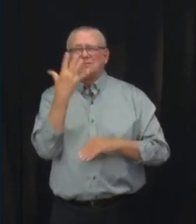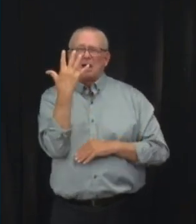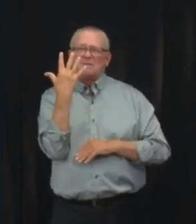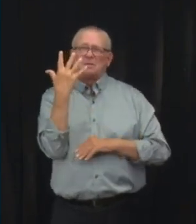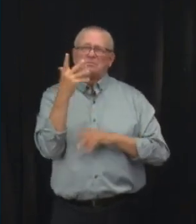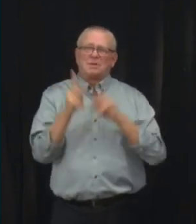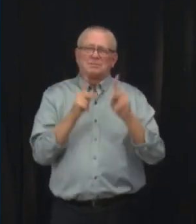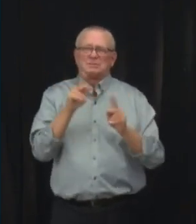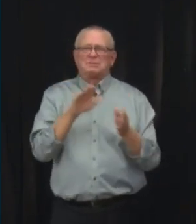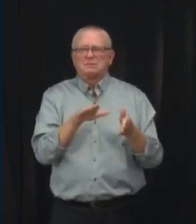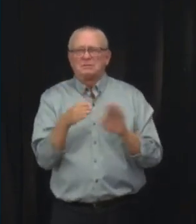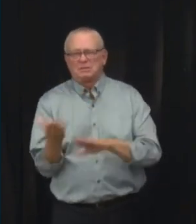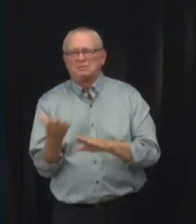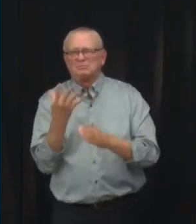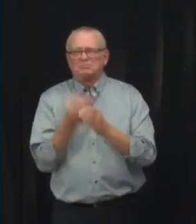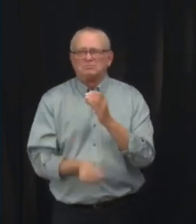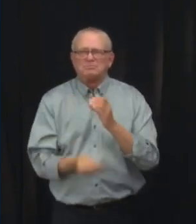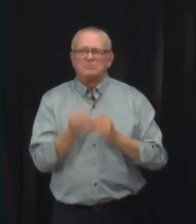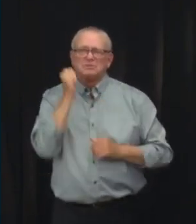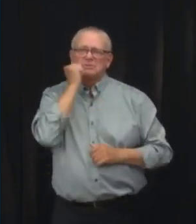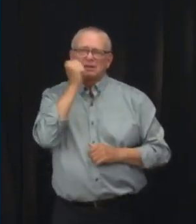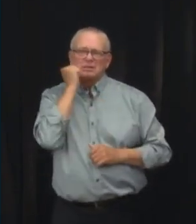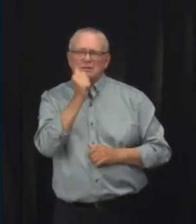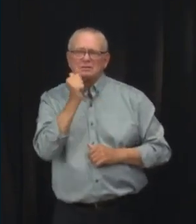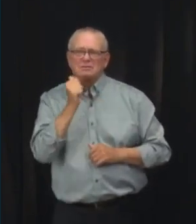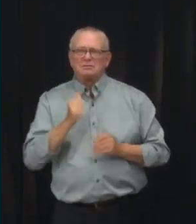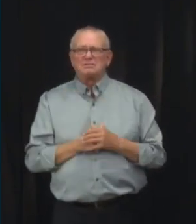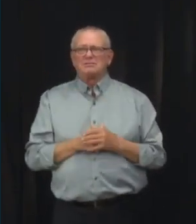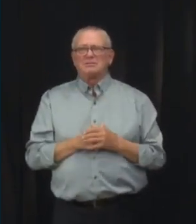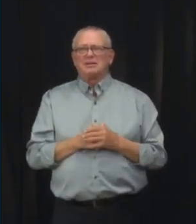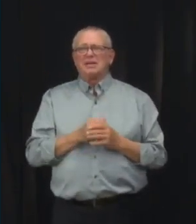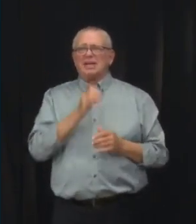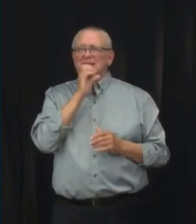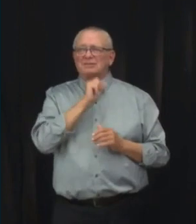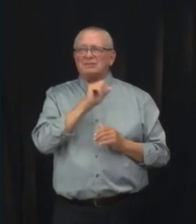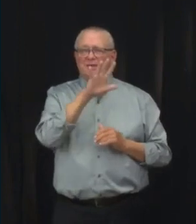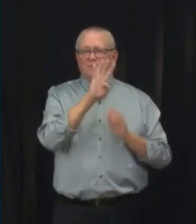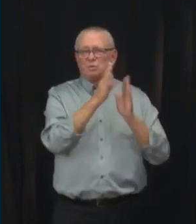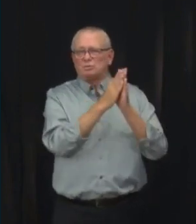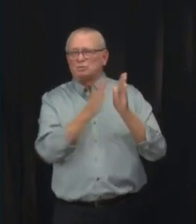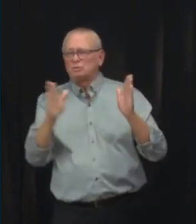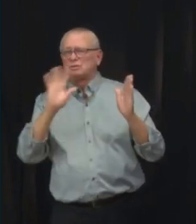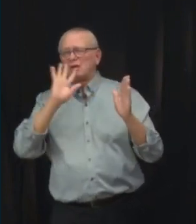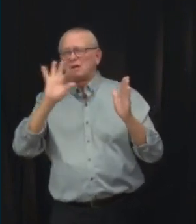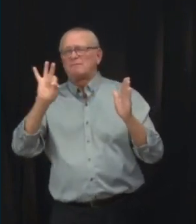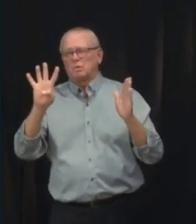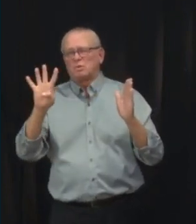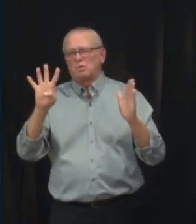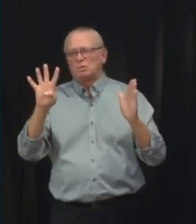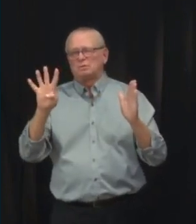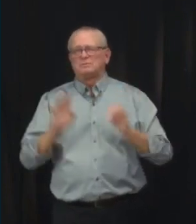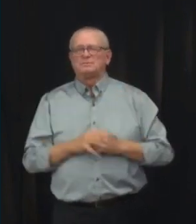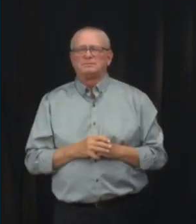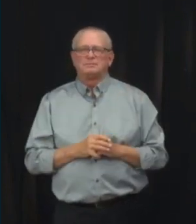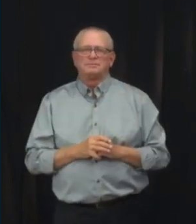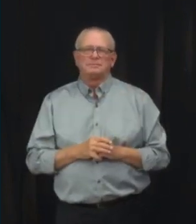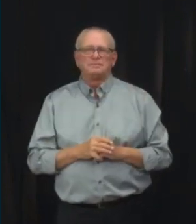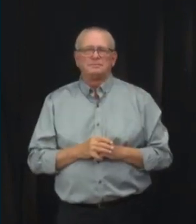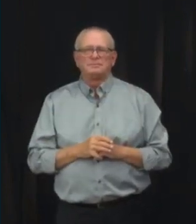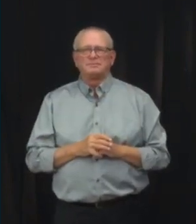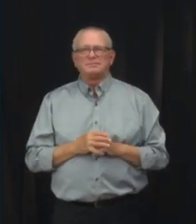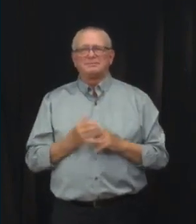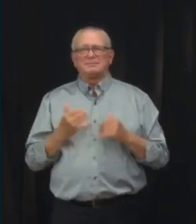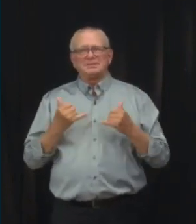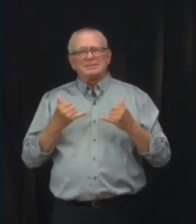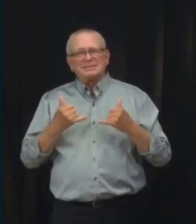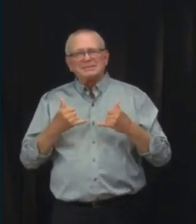These individuals were between the ages of 54 and 94. This is a reminder of the fact that this infection is still